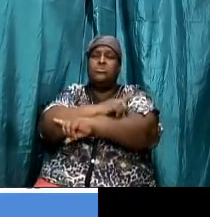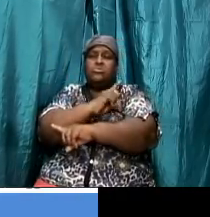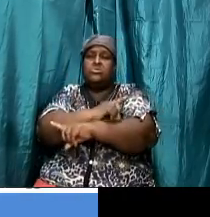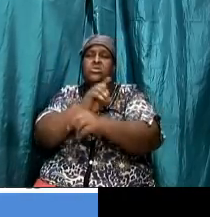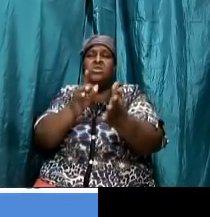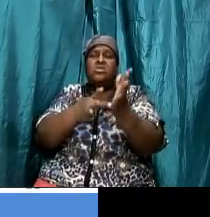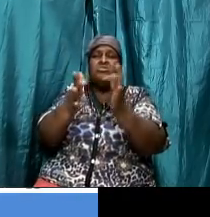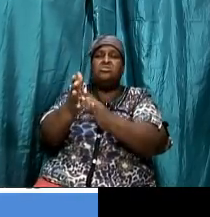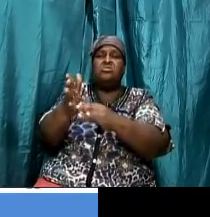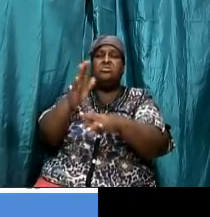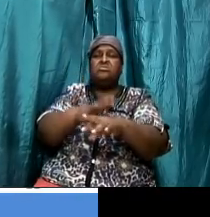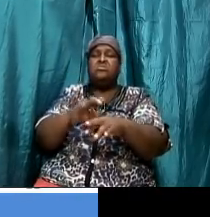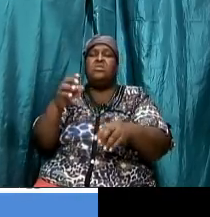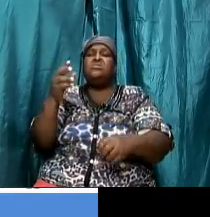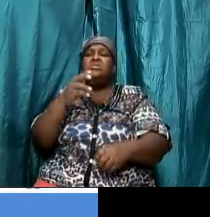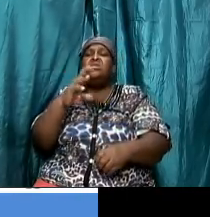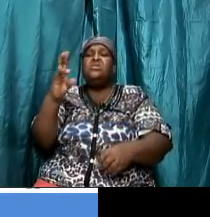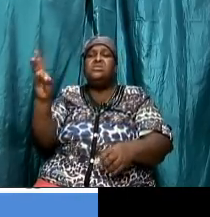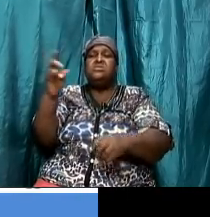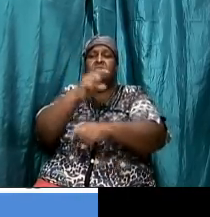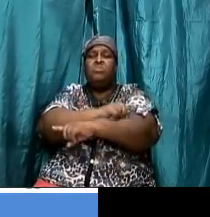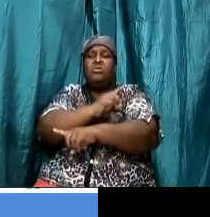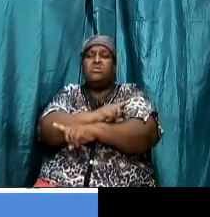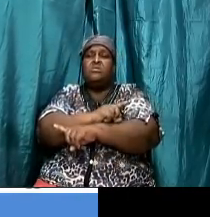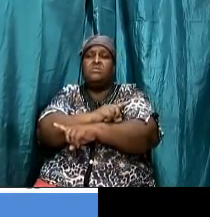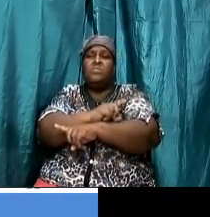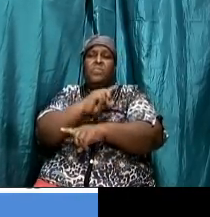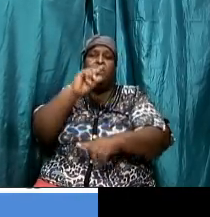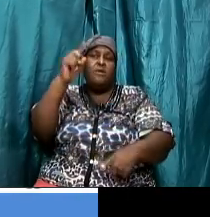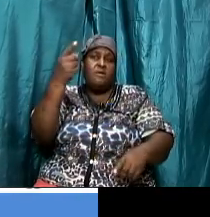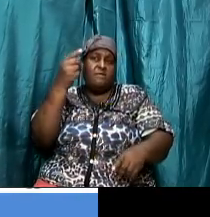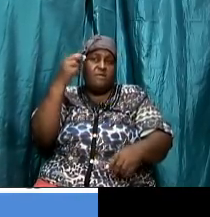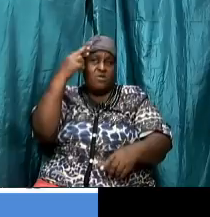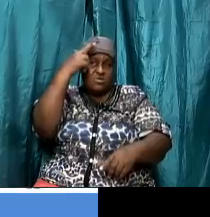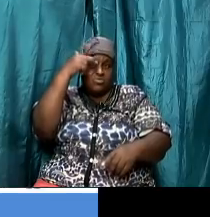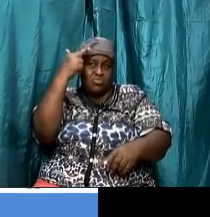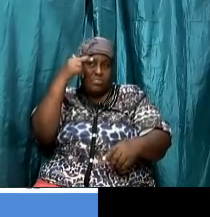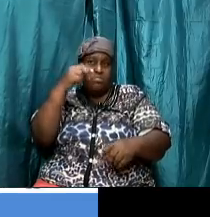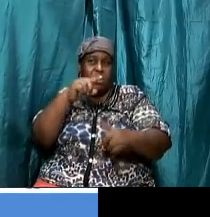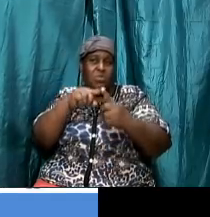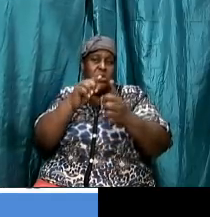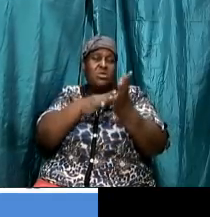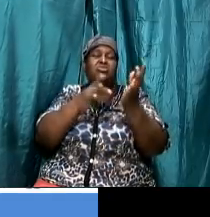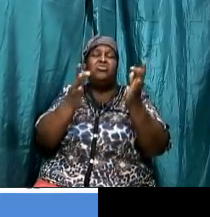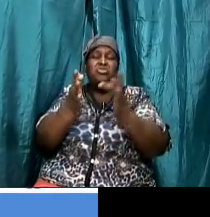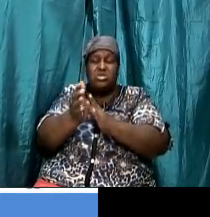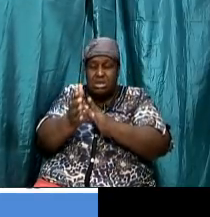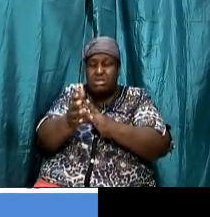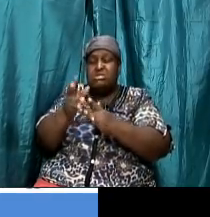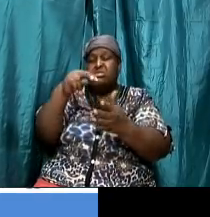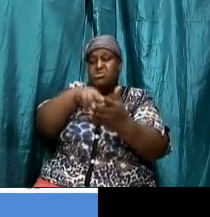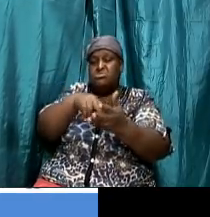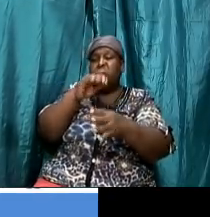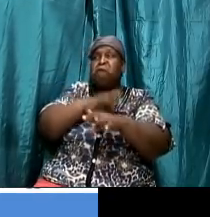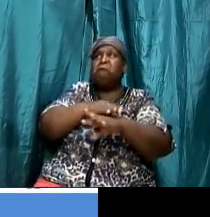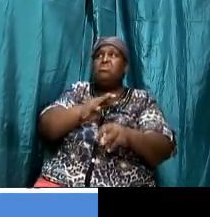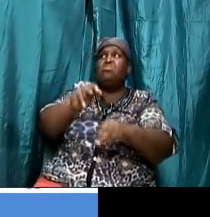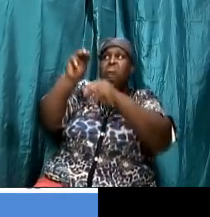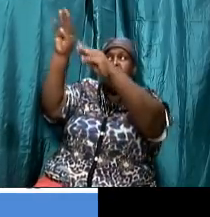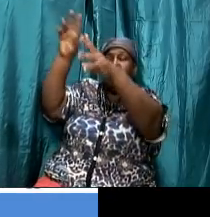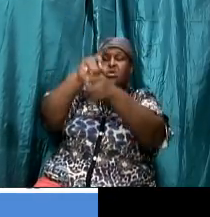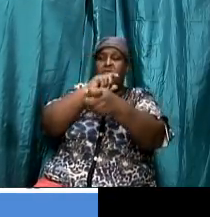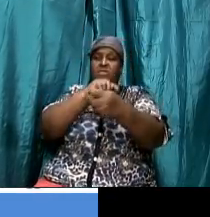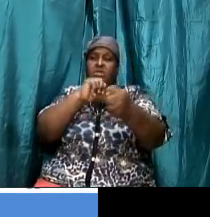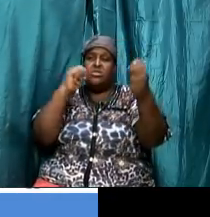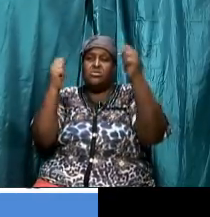now let me first remind you that jesus as he stood on the mount of transfiguration um